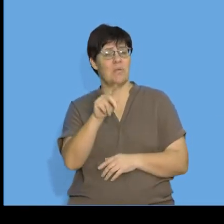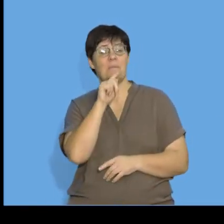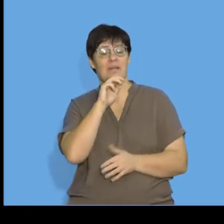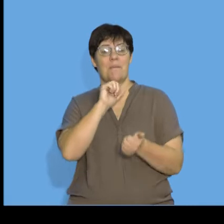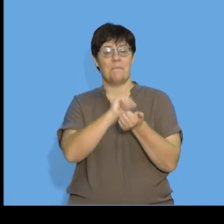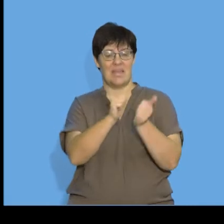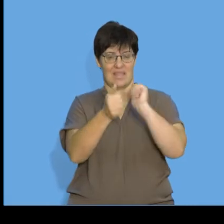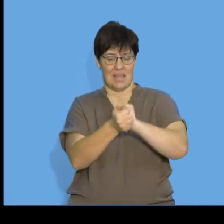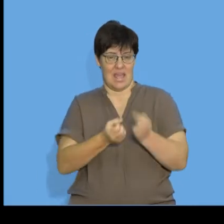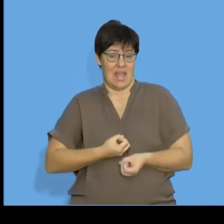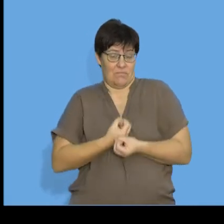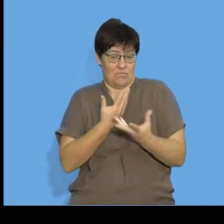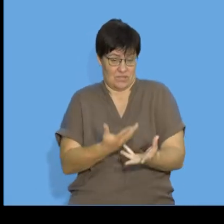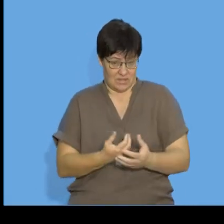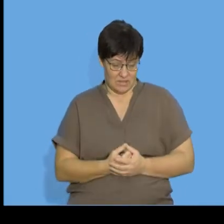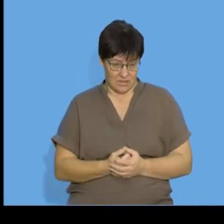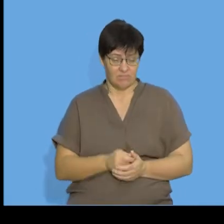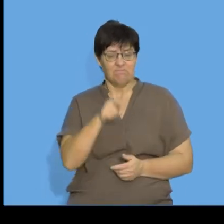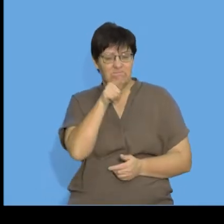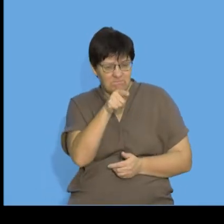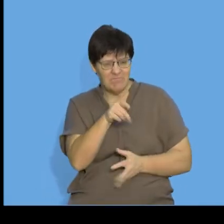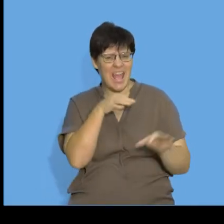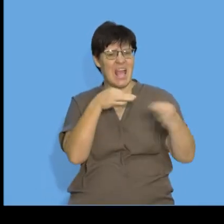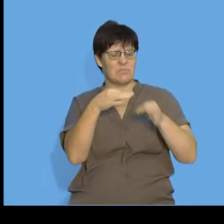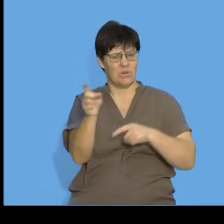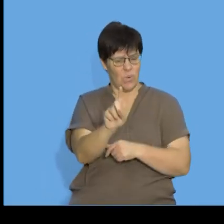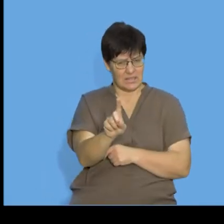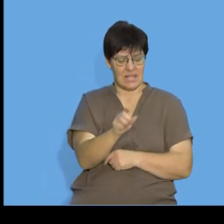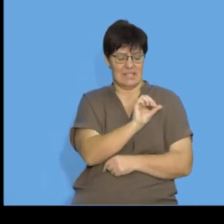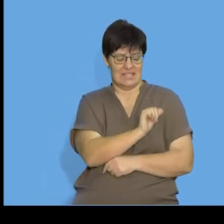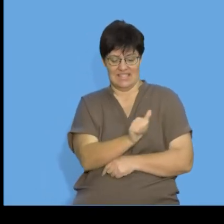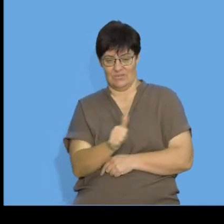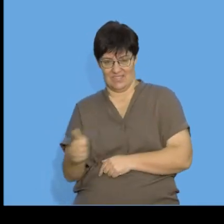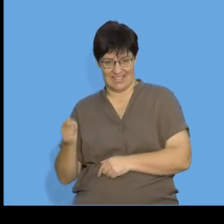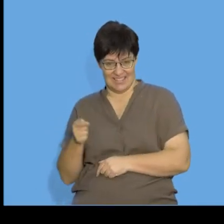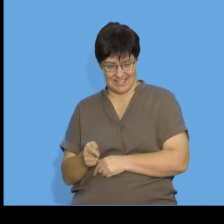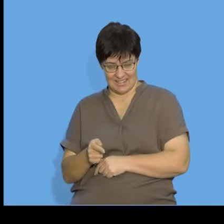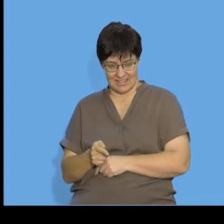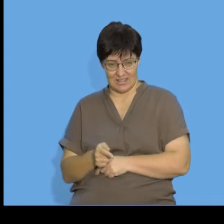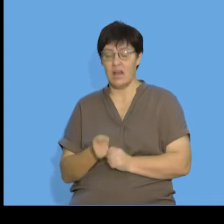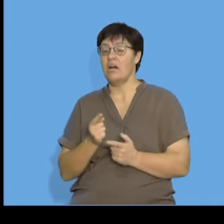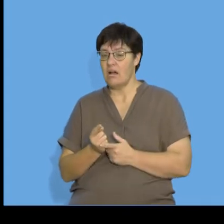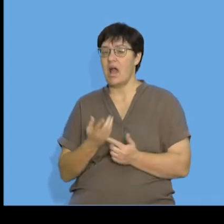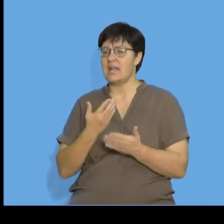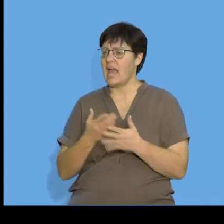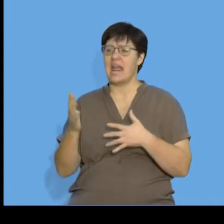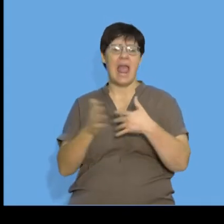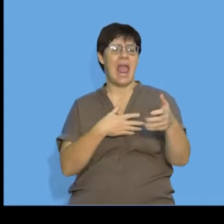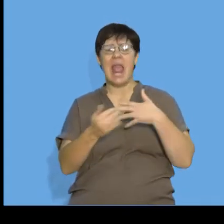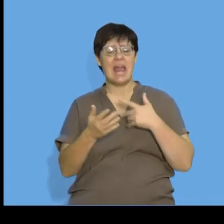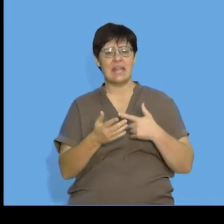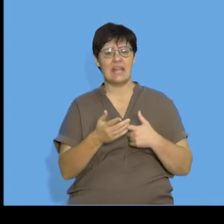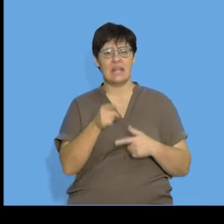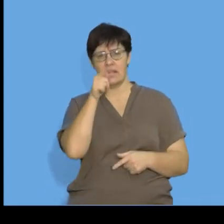a mathematical expression that describes the sequence and that can generate any term